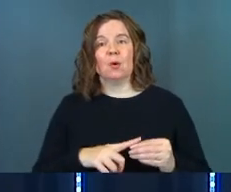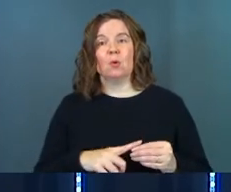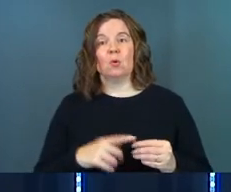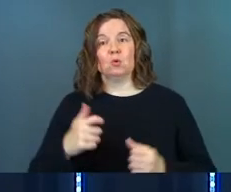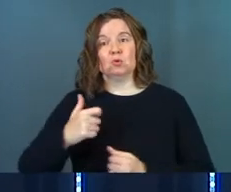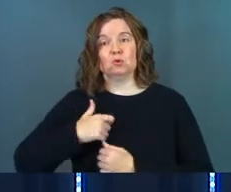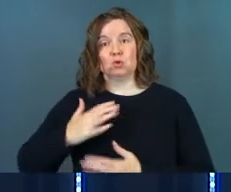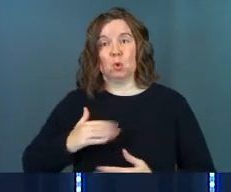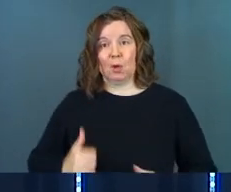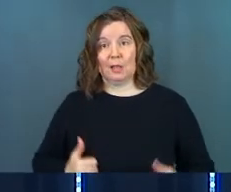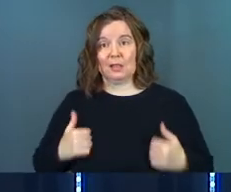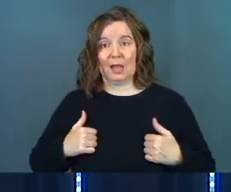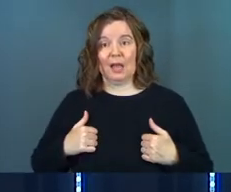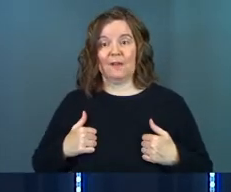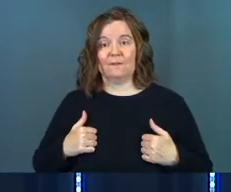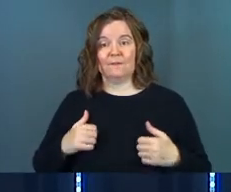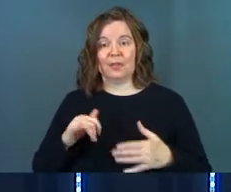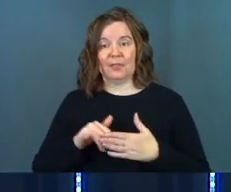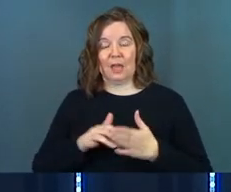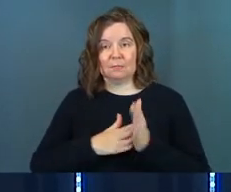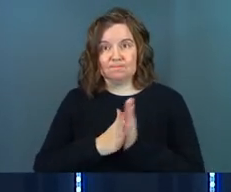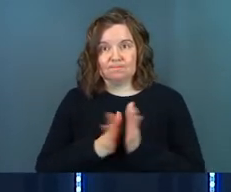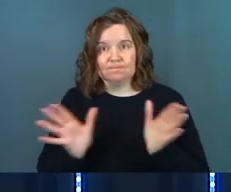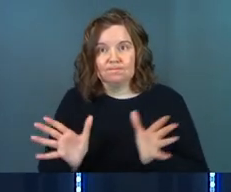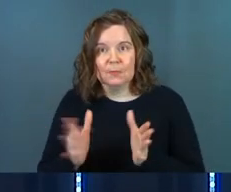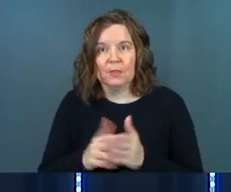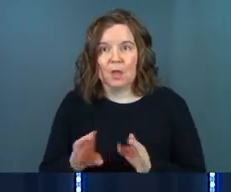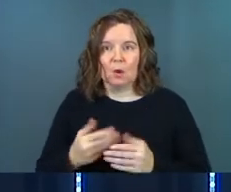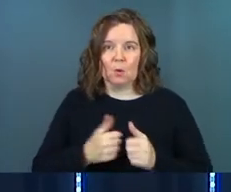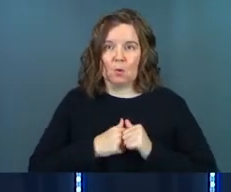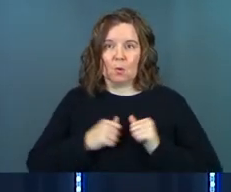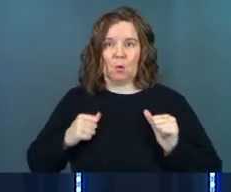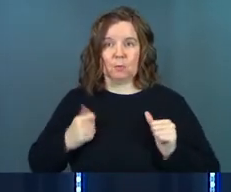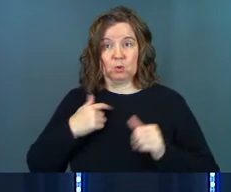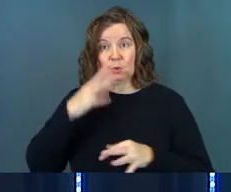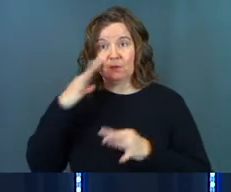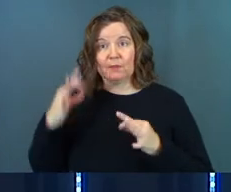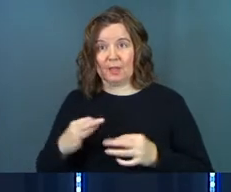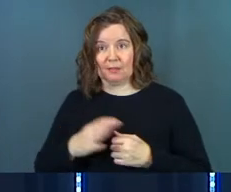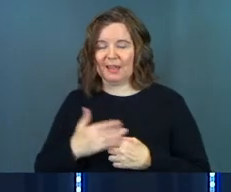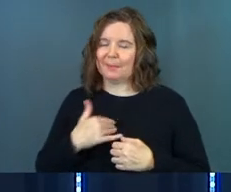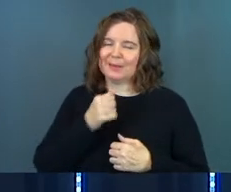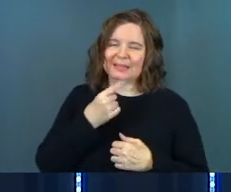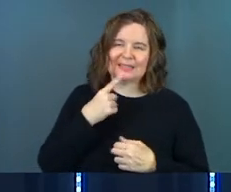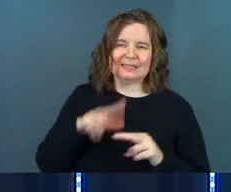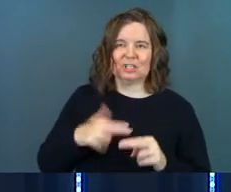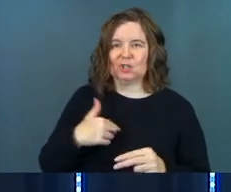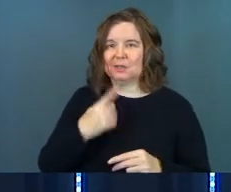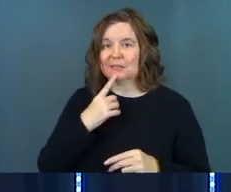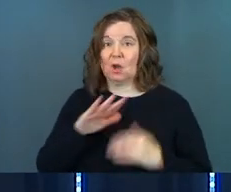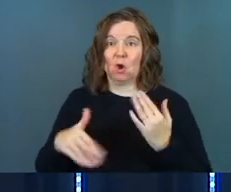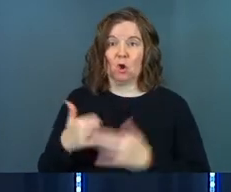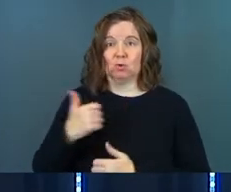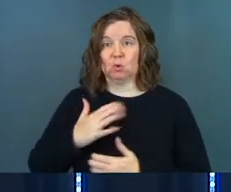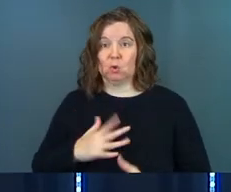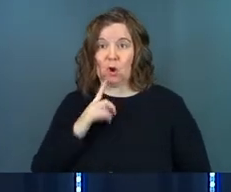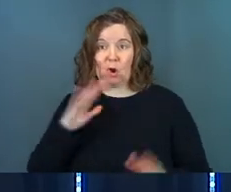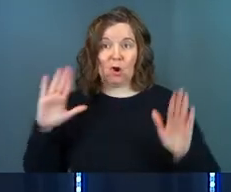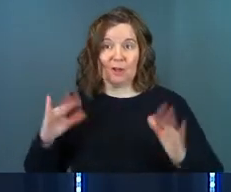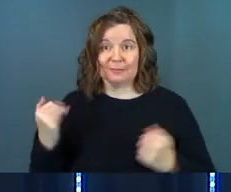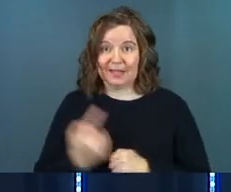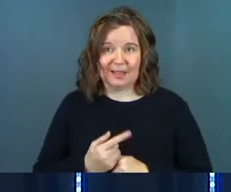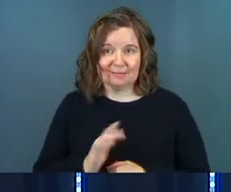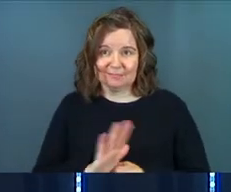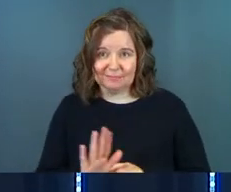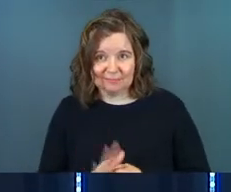the soldier's life and the impulses that drive them that open up their hearts to faith. Now, I'm not going to sit here and say all soldiers are awesome